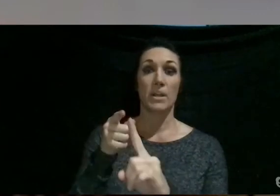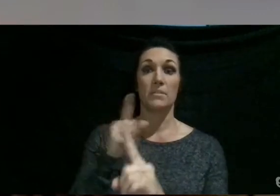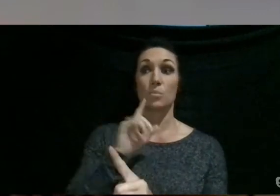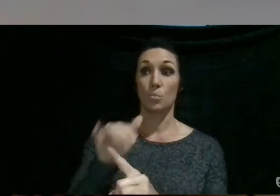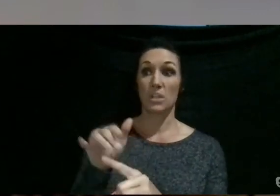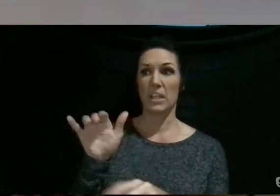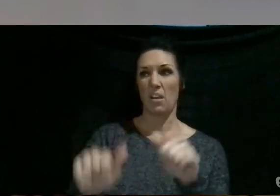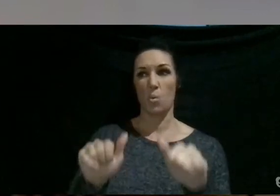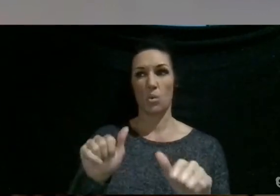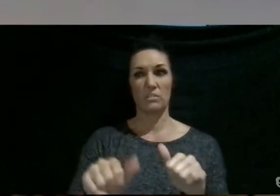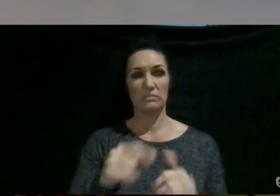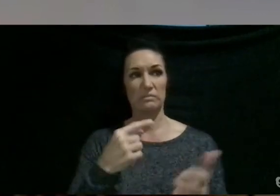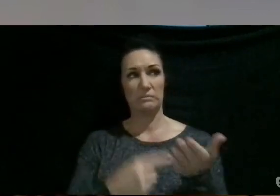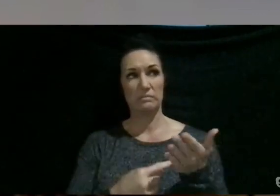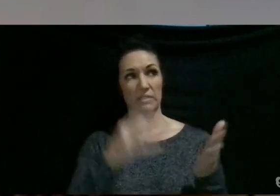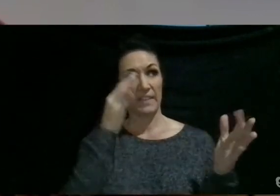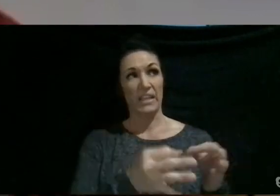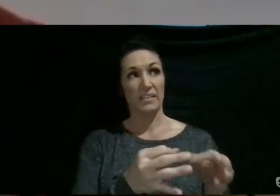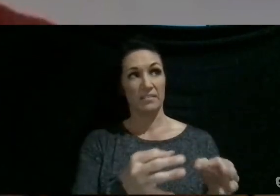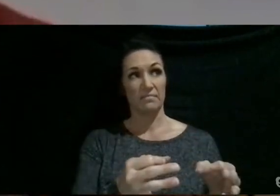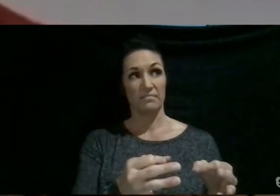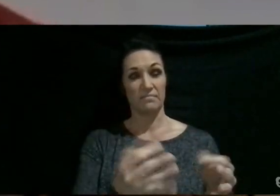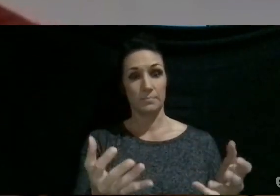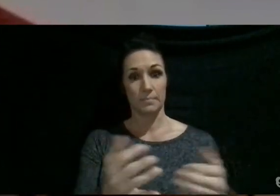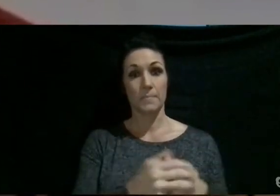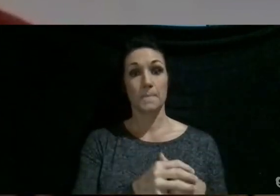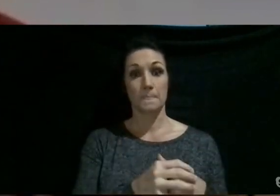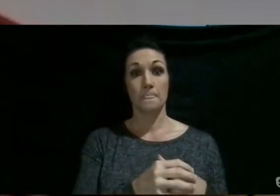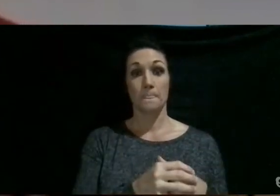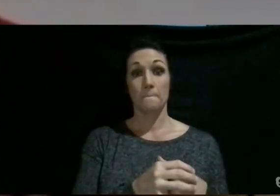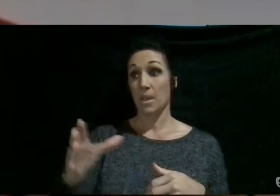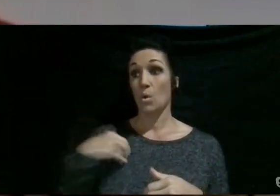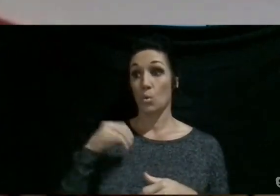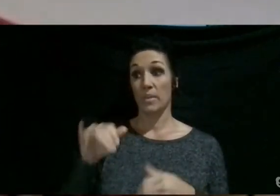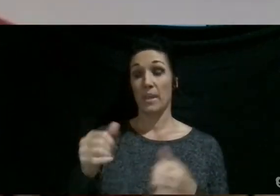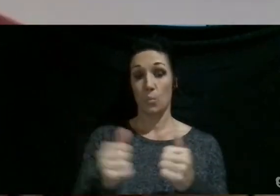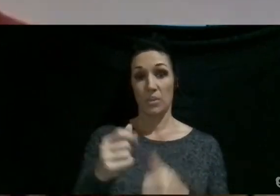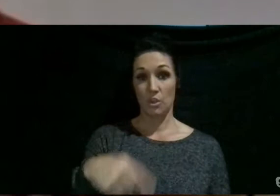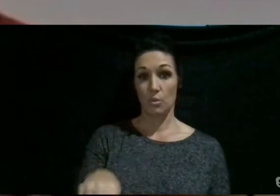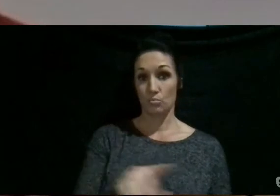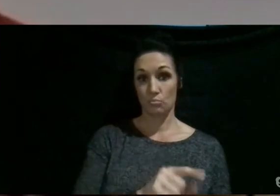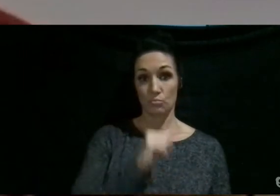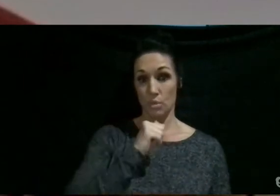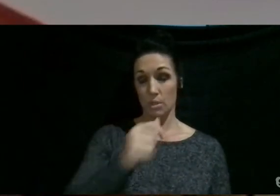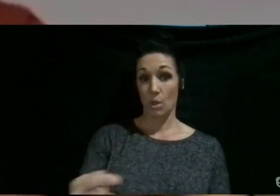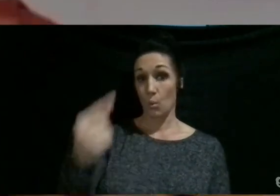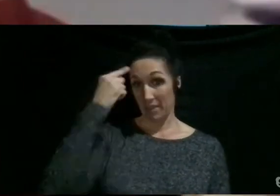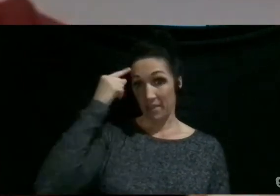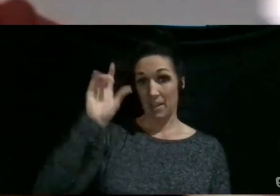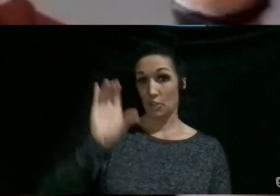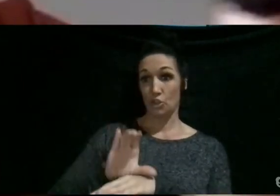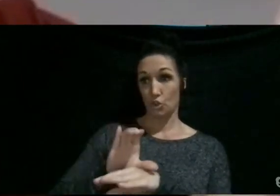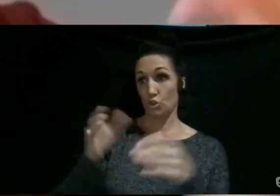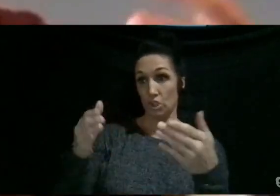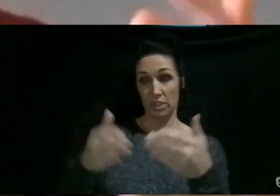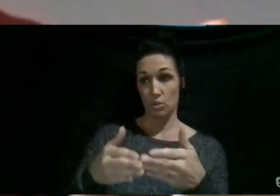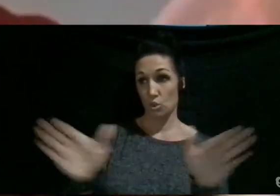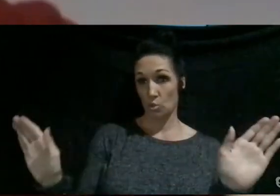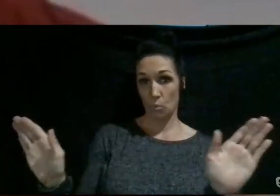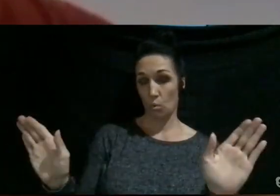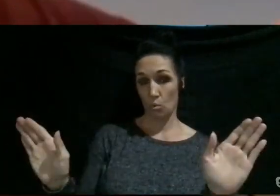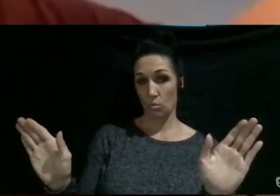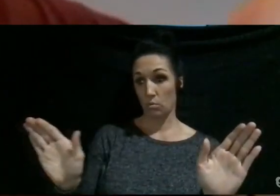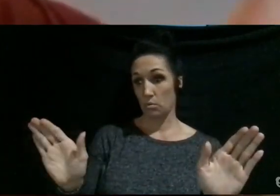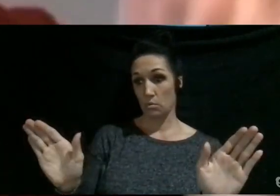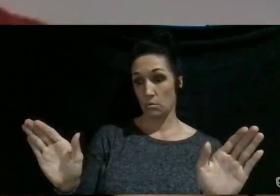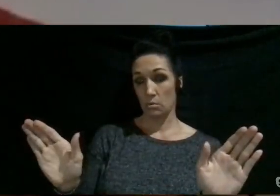awkward to talk about our faith, right? And I'll own this with you guys. I don't think the church in general, like not even just our